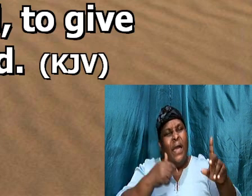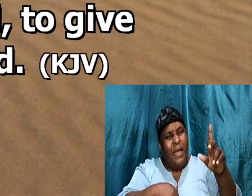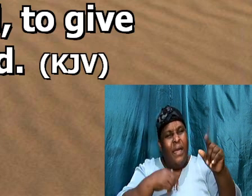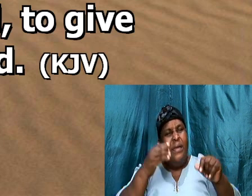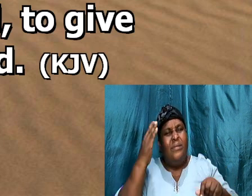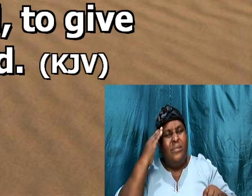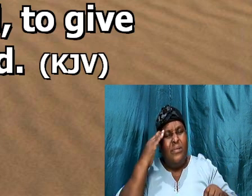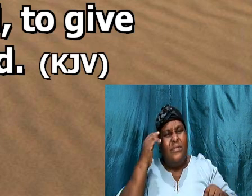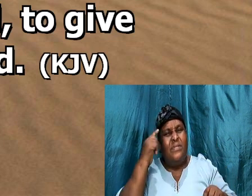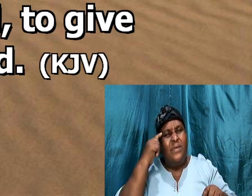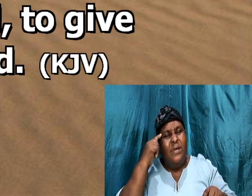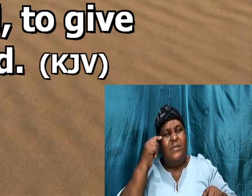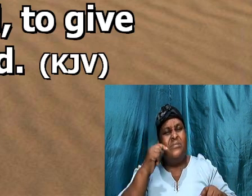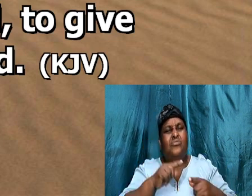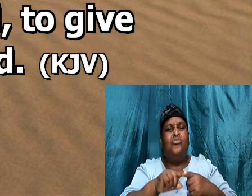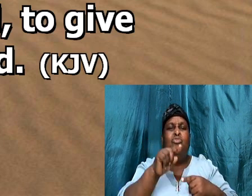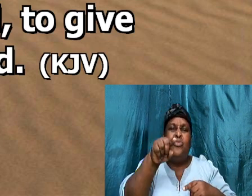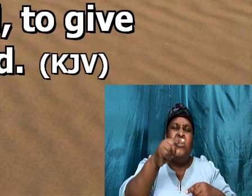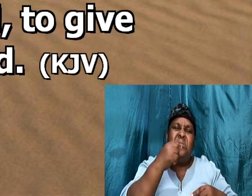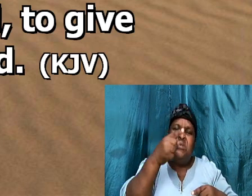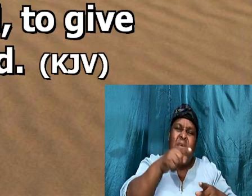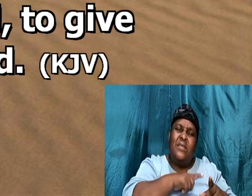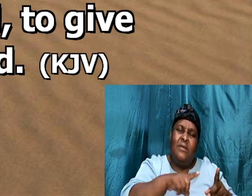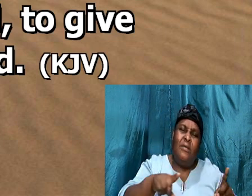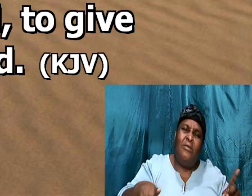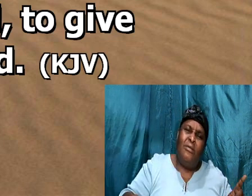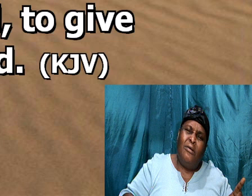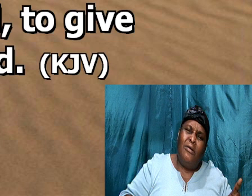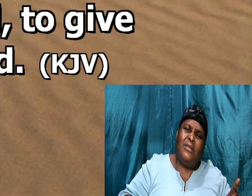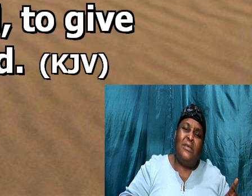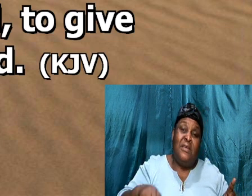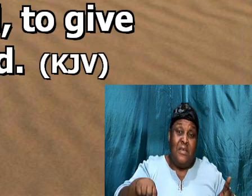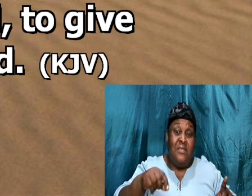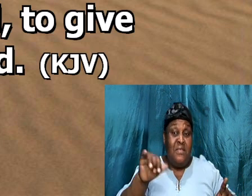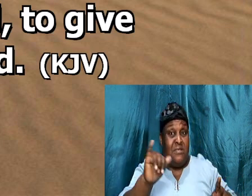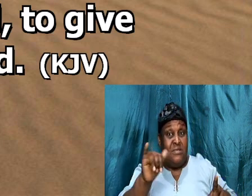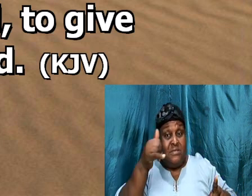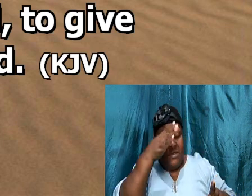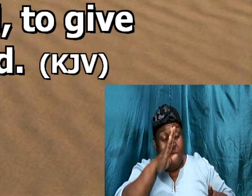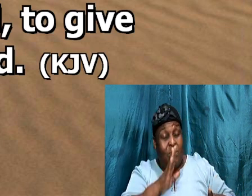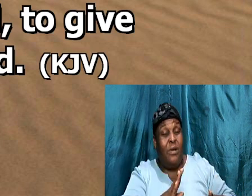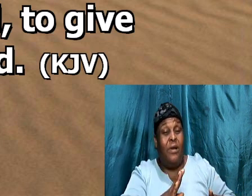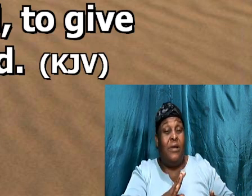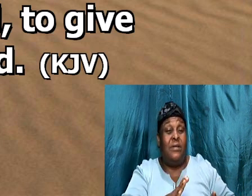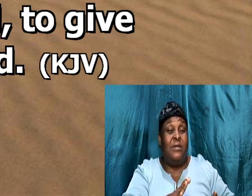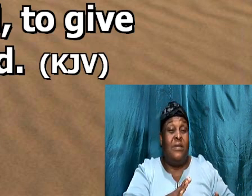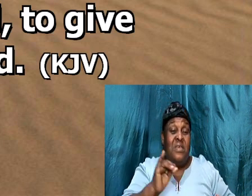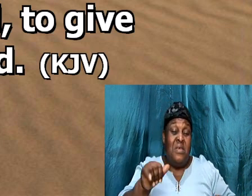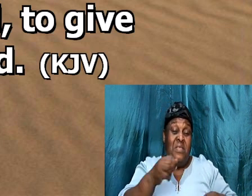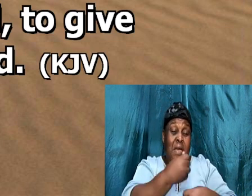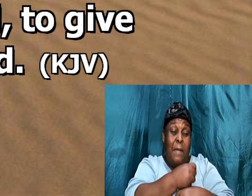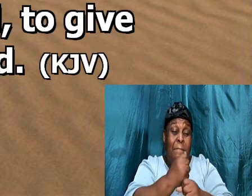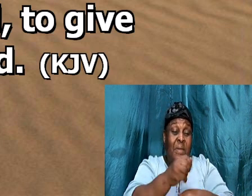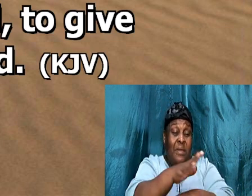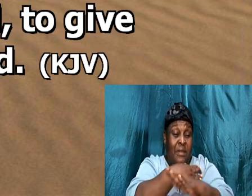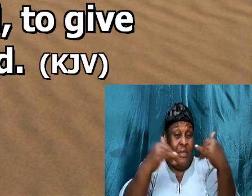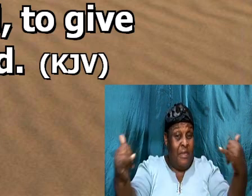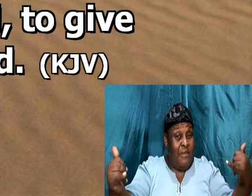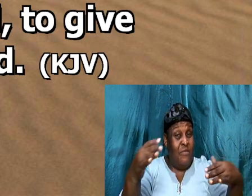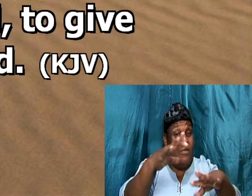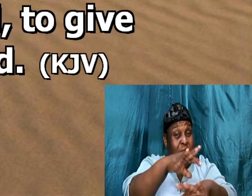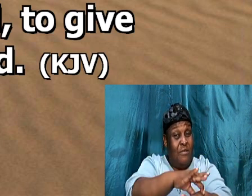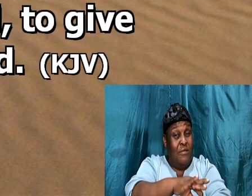towards you. Say, the Lord, this same God, that created, the heaven, and earth.